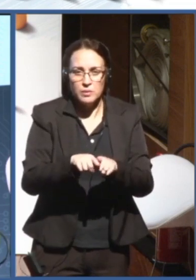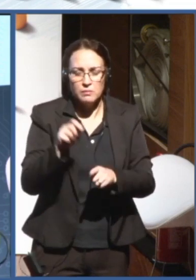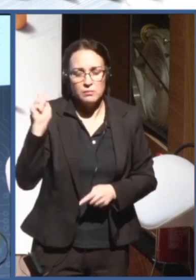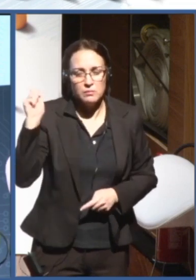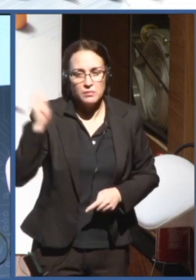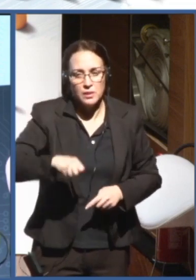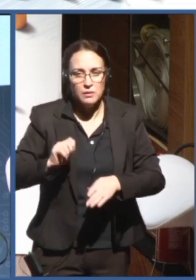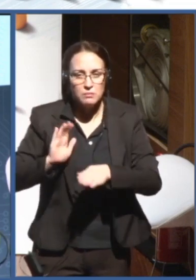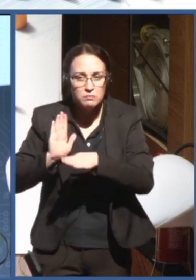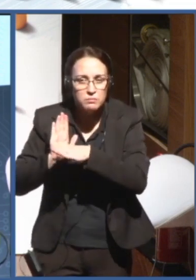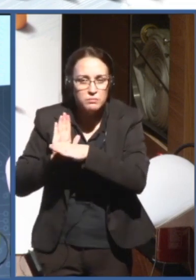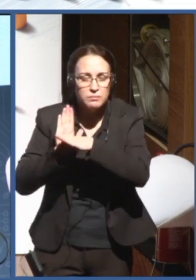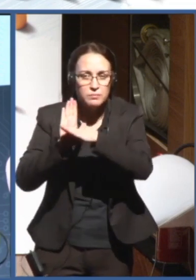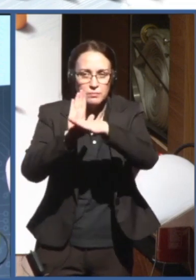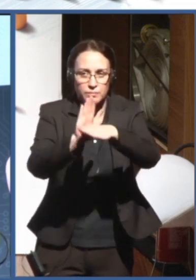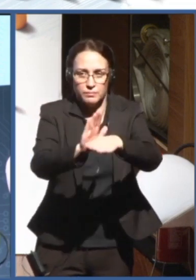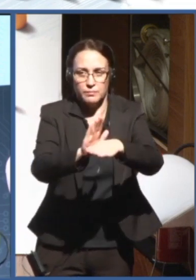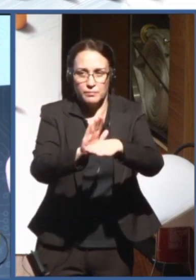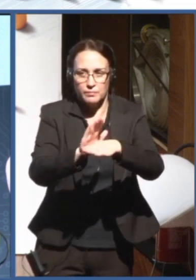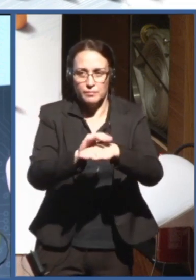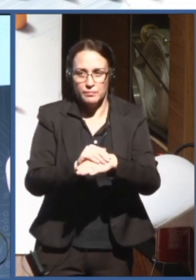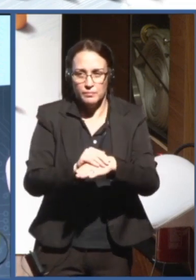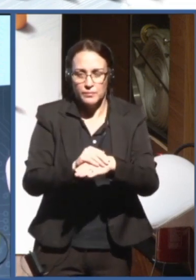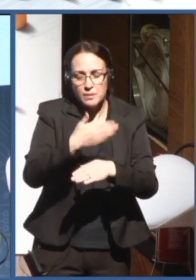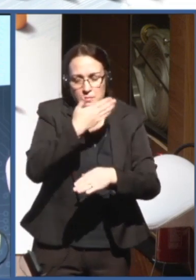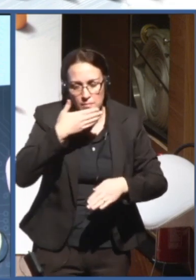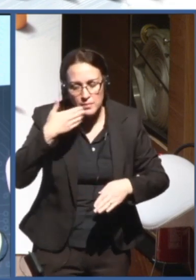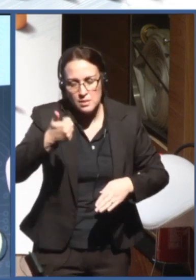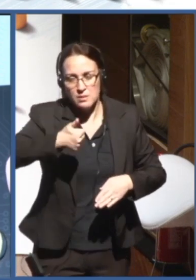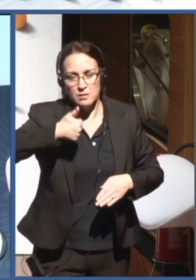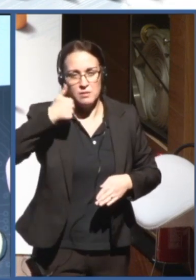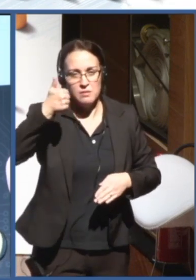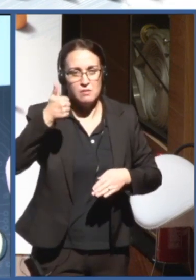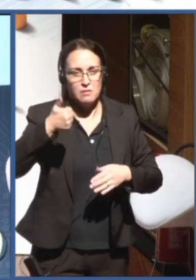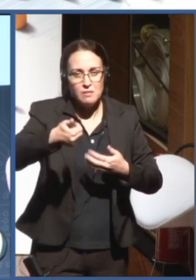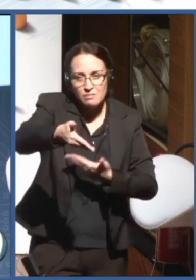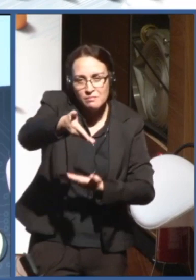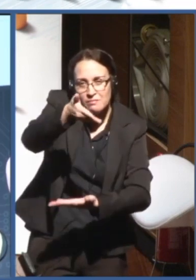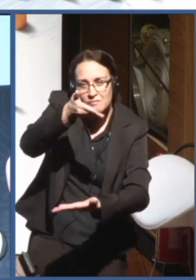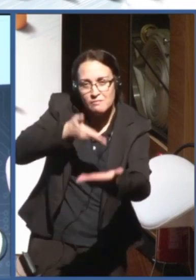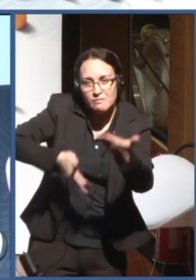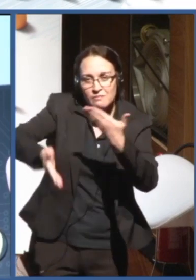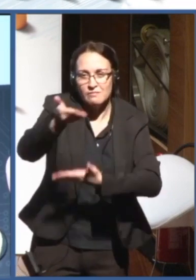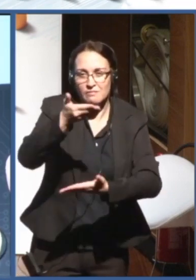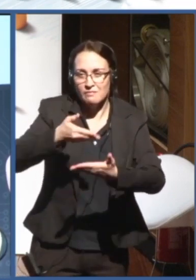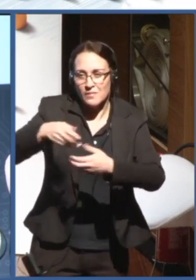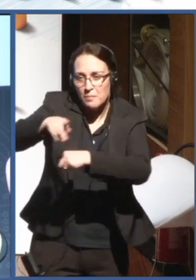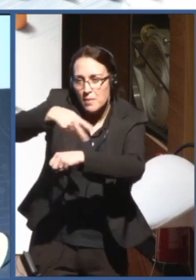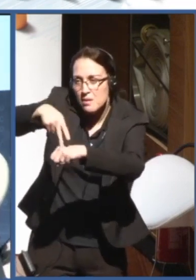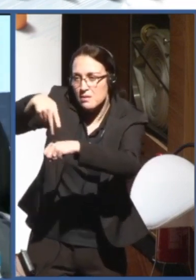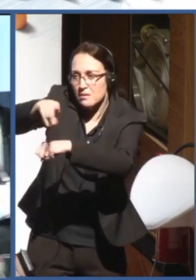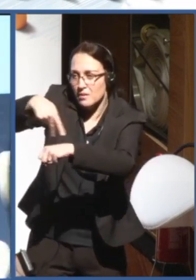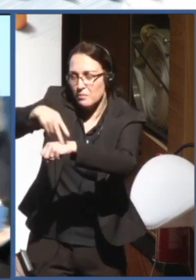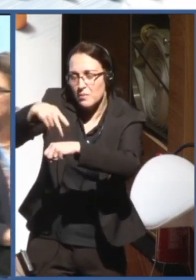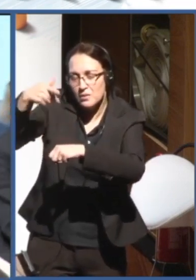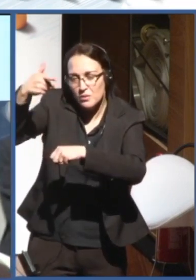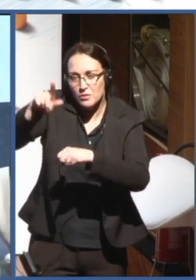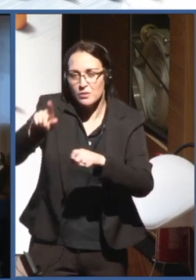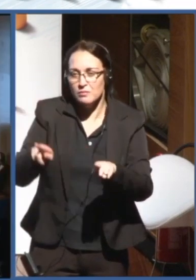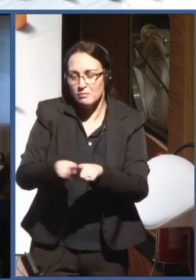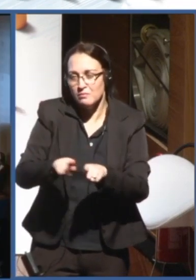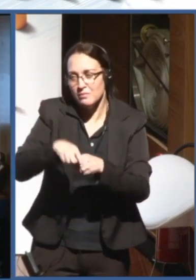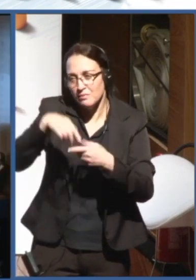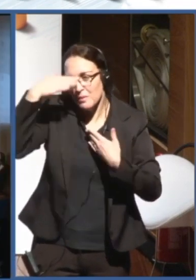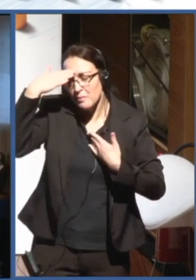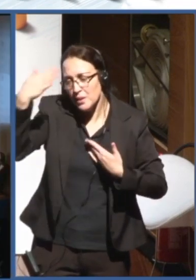enhance international collaboration in this field. Yeah, thank you, Gaspar. This is very important. And I thank you for also